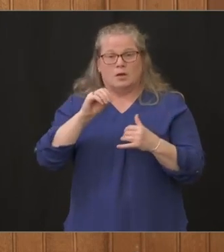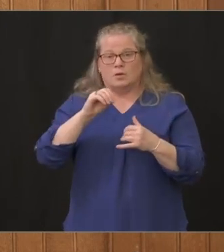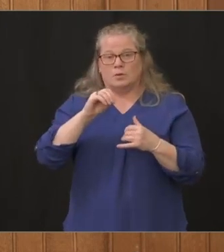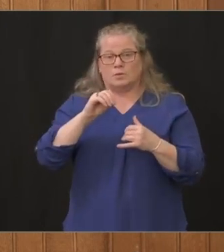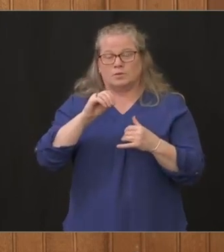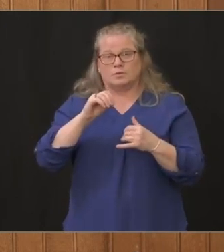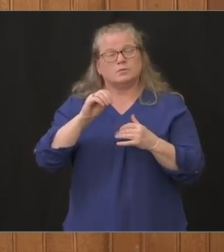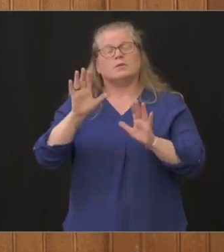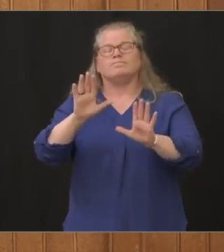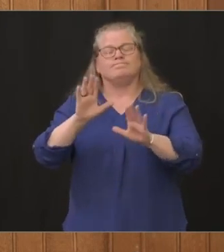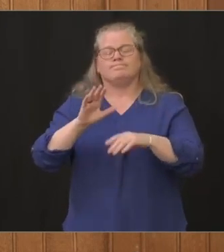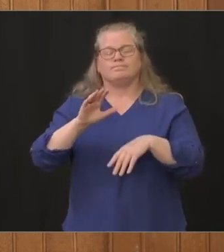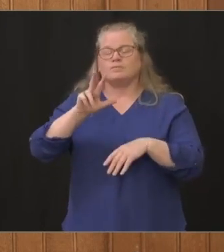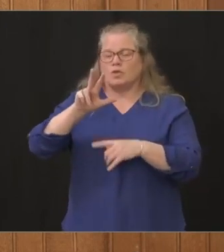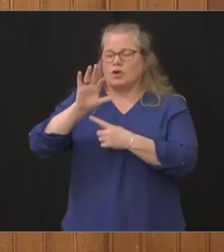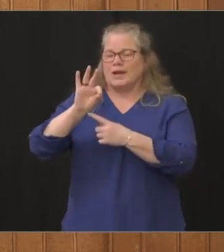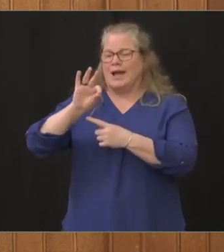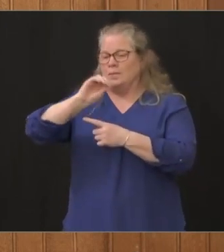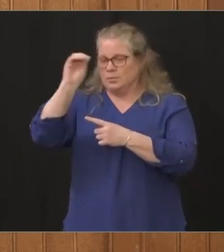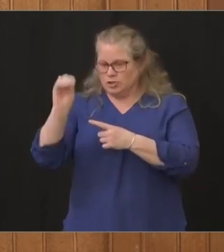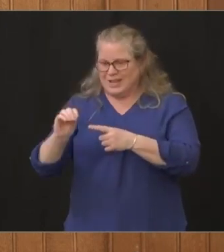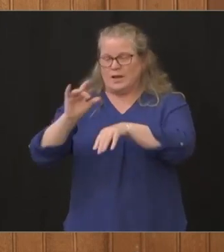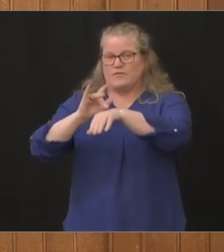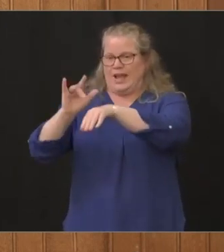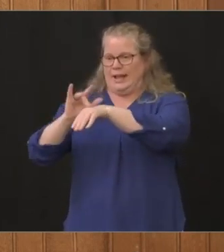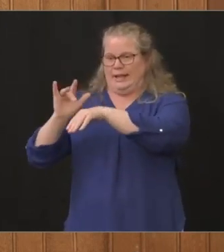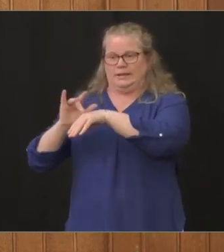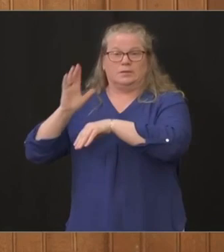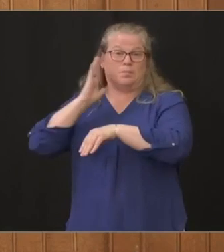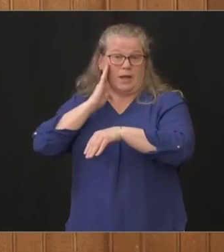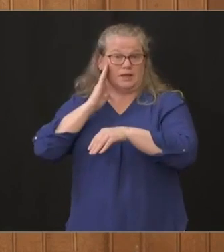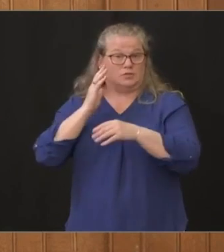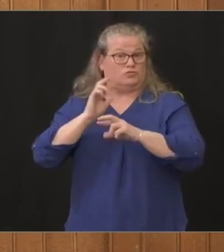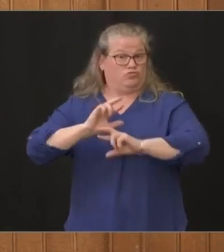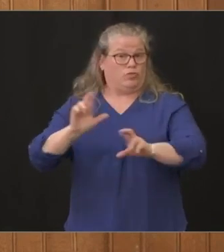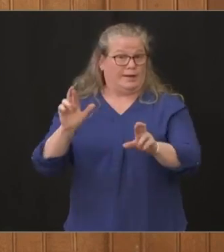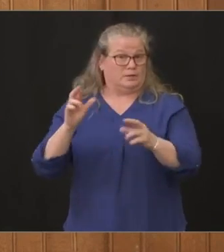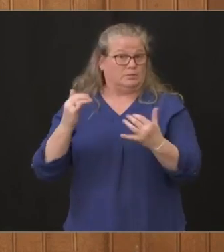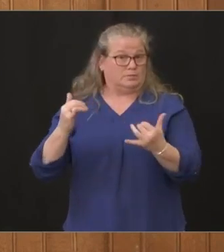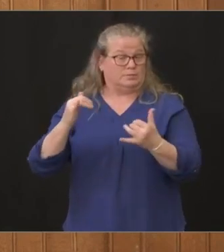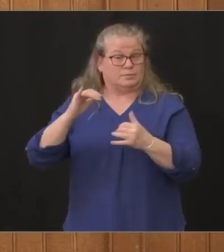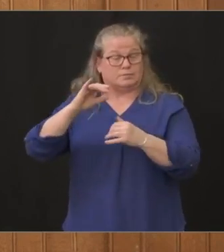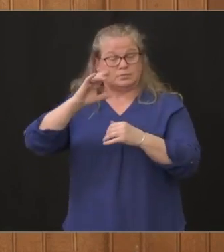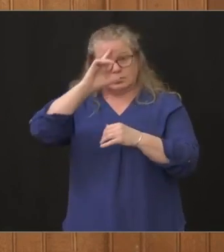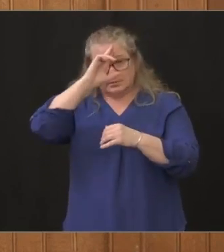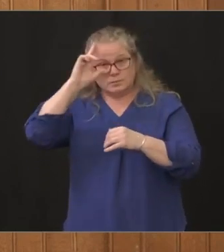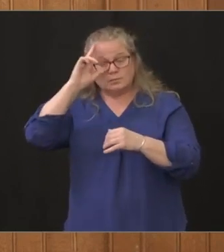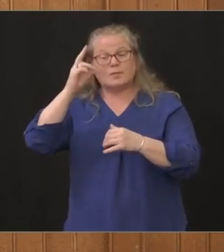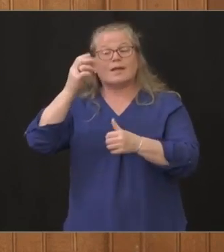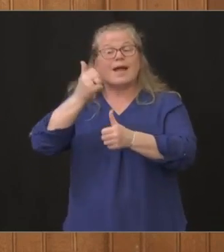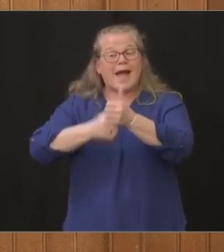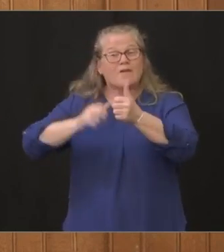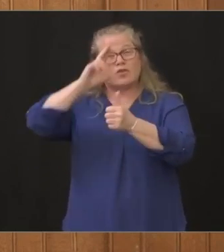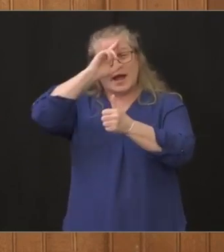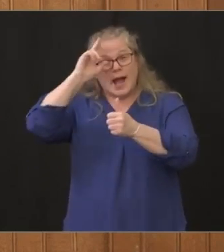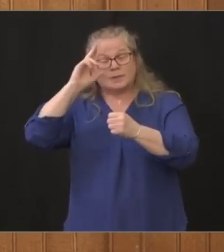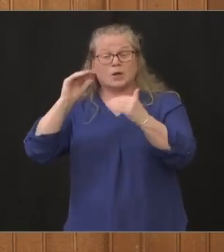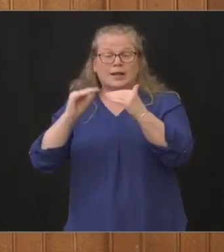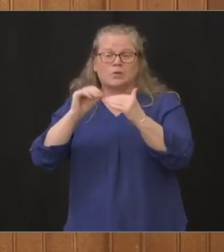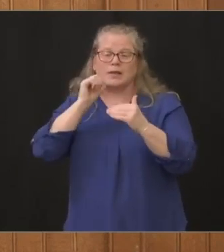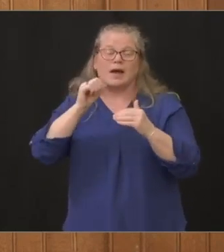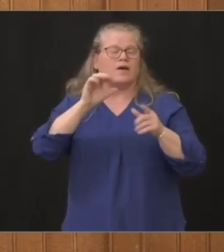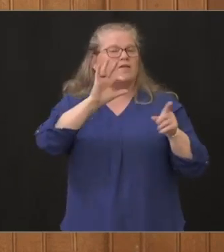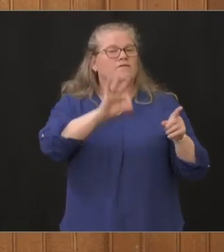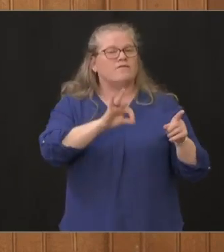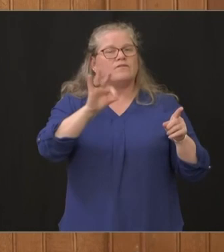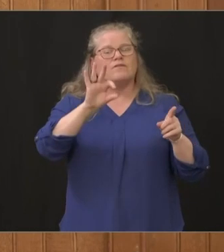sets differently 39 vacant essentially in our hospitals today so there's a lot that's not equal across every hospital obviously we know in fairfield county there's a